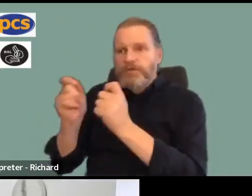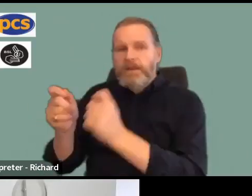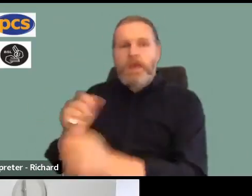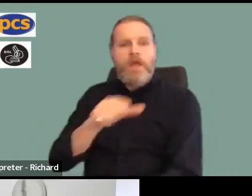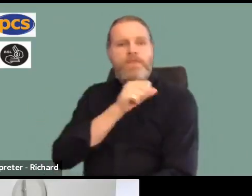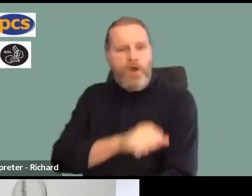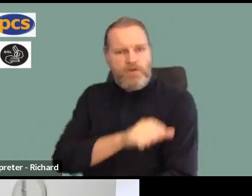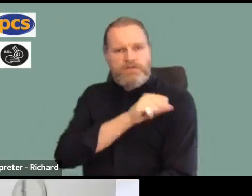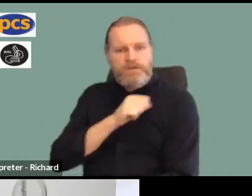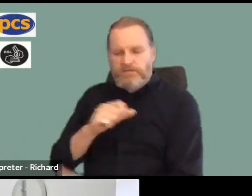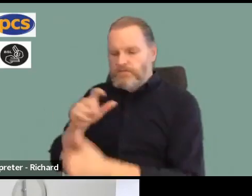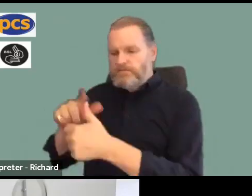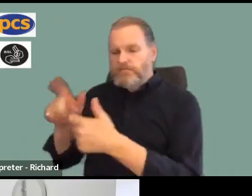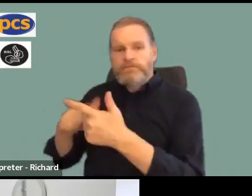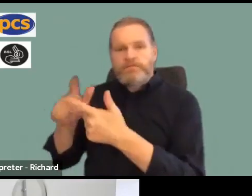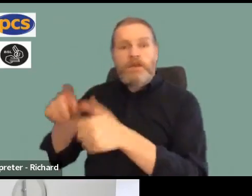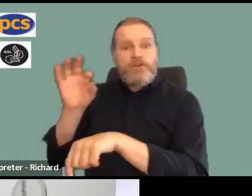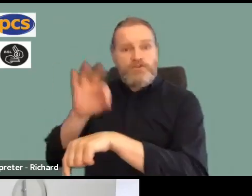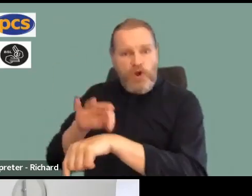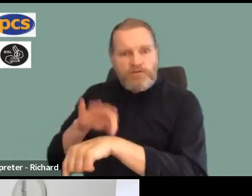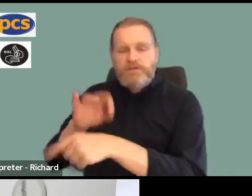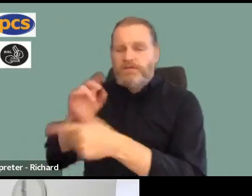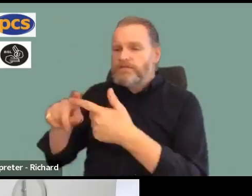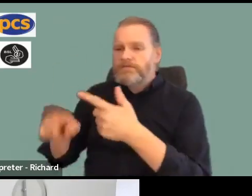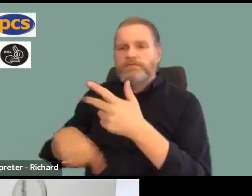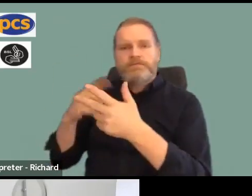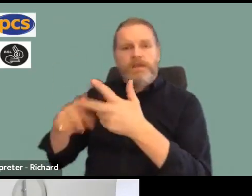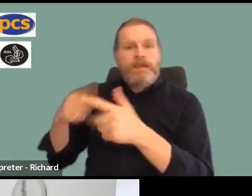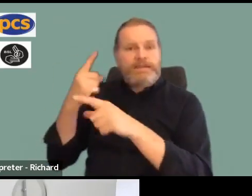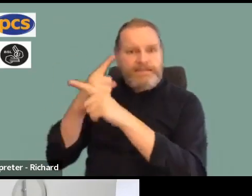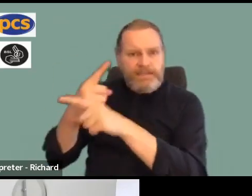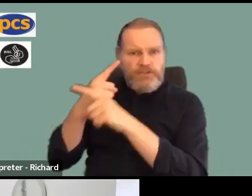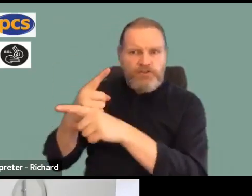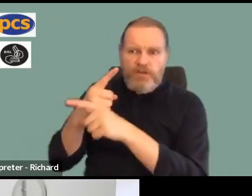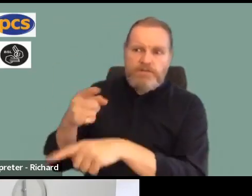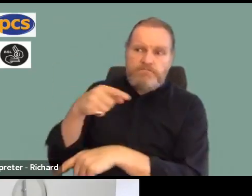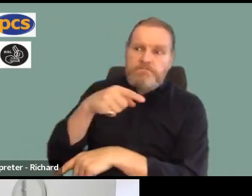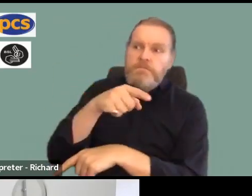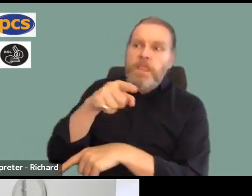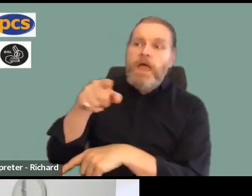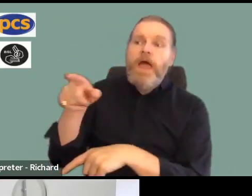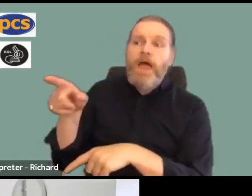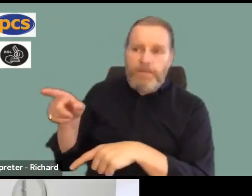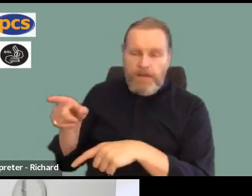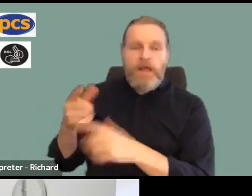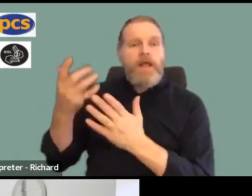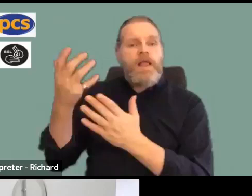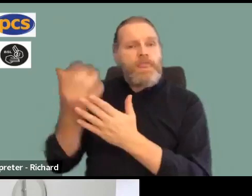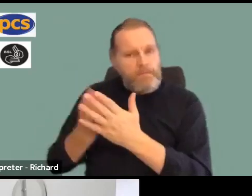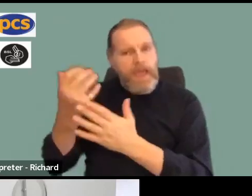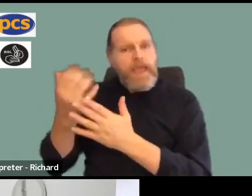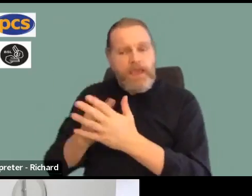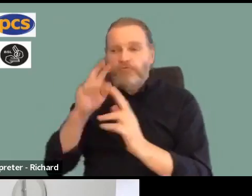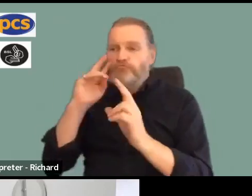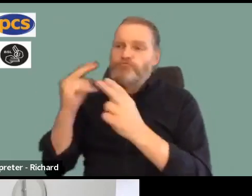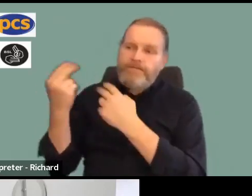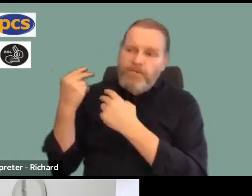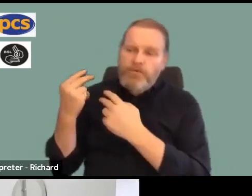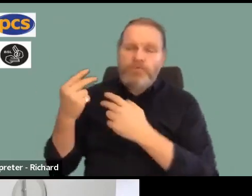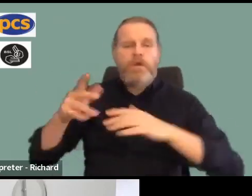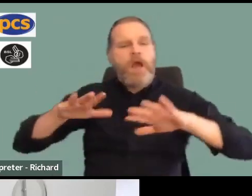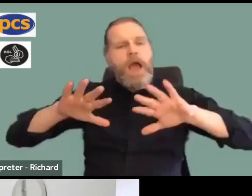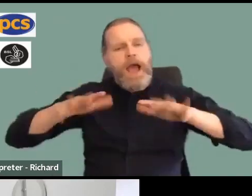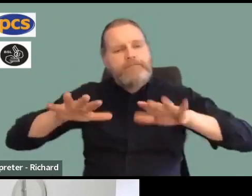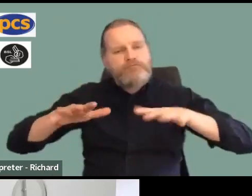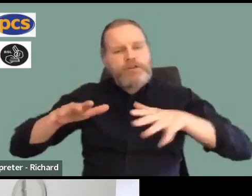and to teachers, for example. And in those cases, the pay review bodies are awarding on average pay rises of